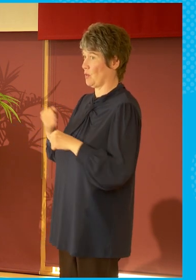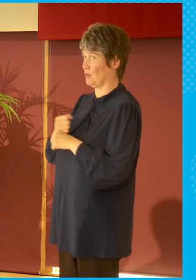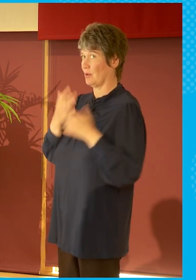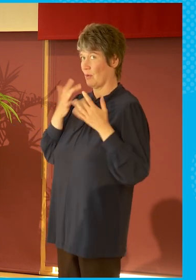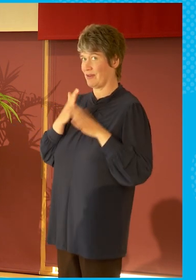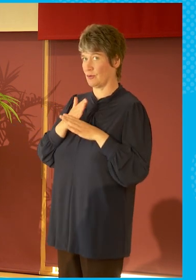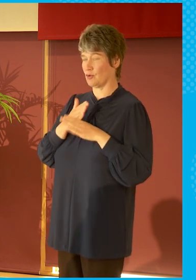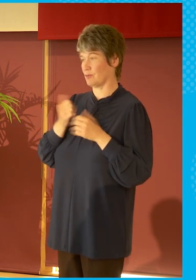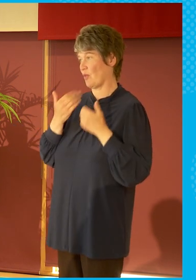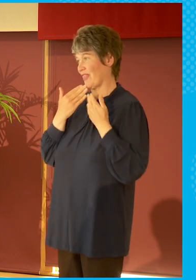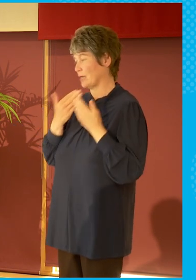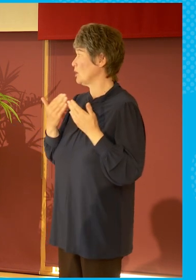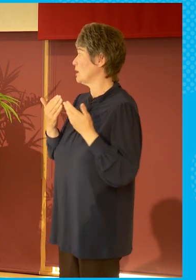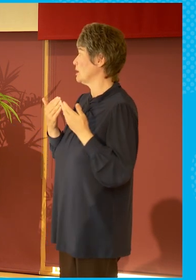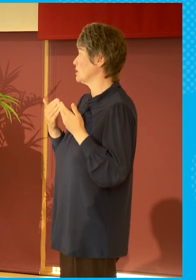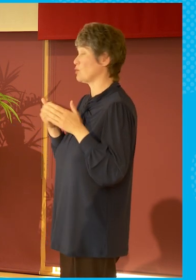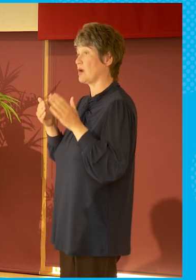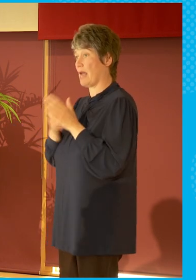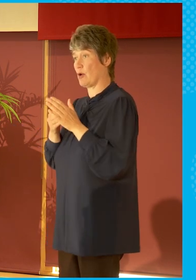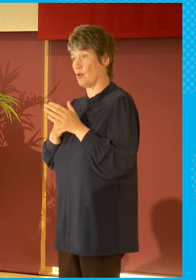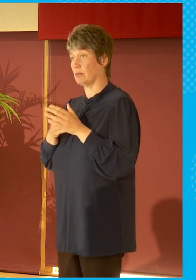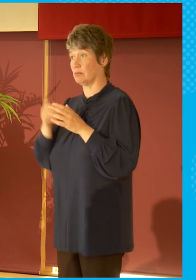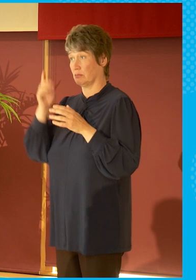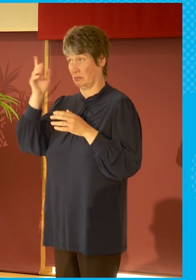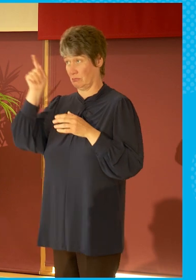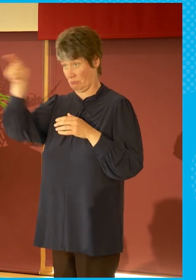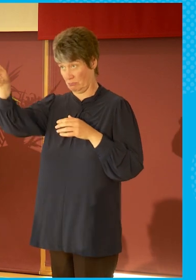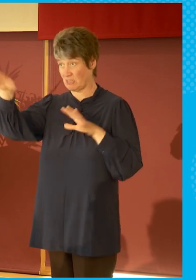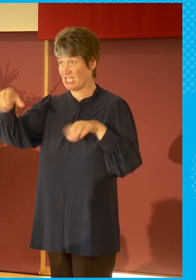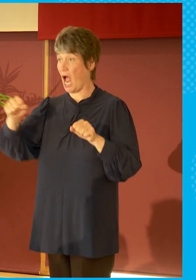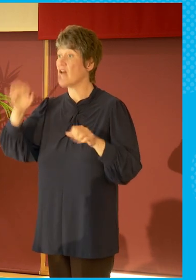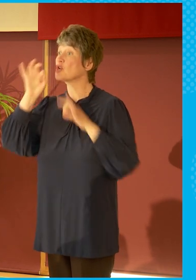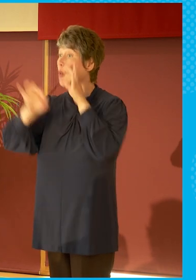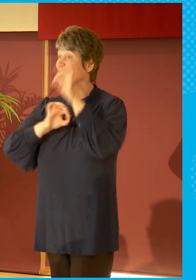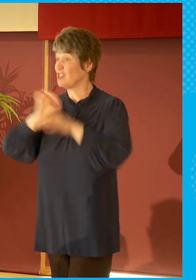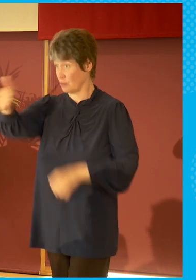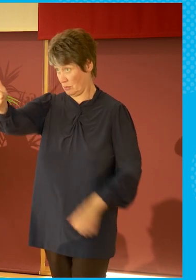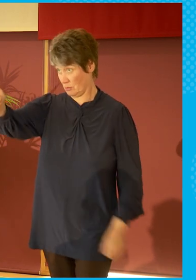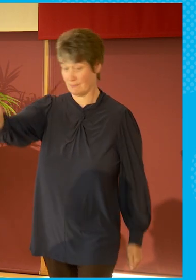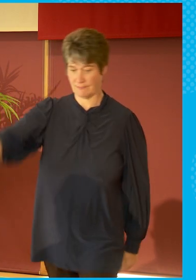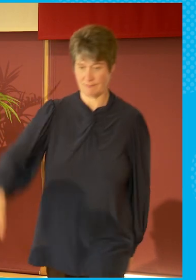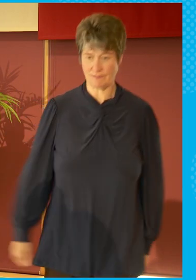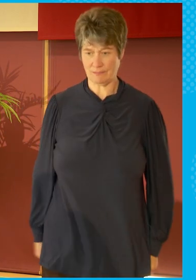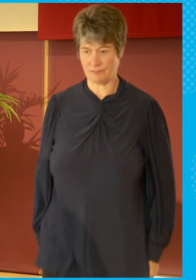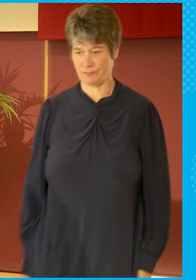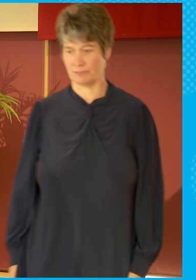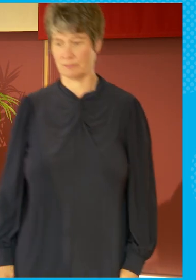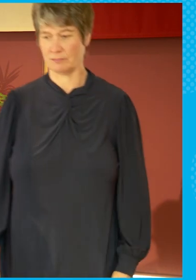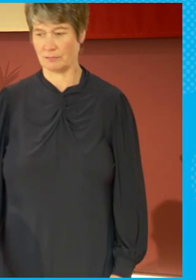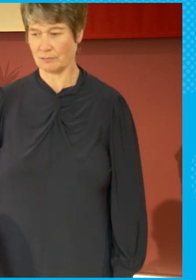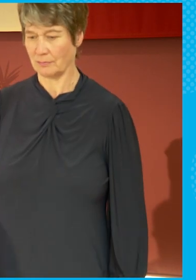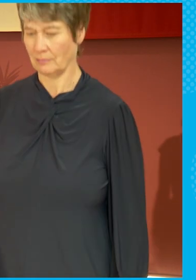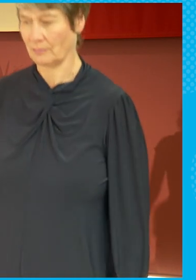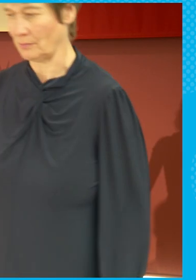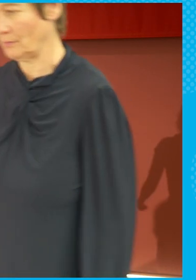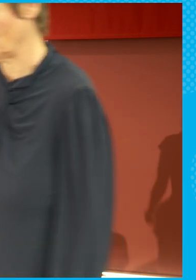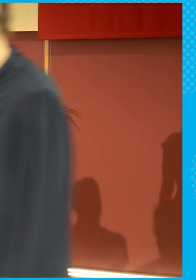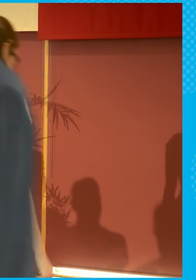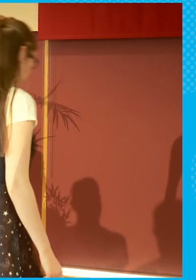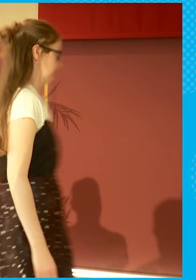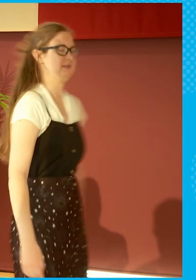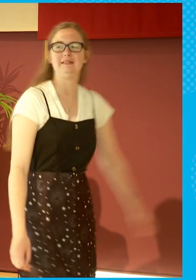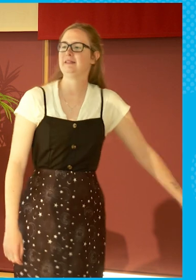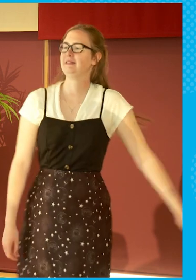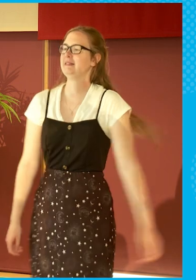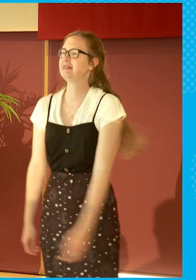thank you very much. So I see a hand up here. If you want to say who you are, that would be nice. You don't have to. And